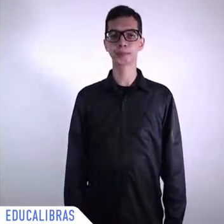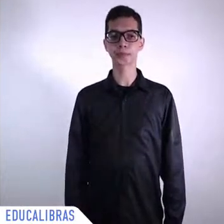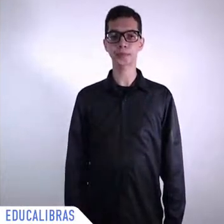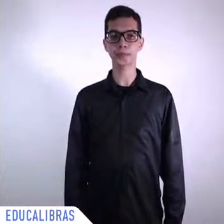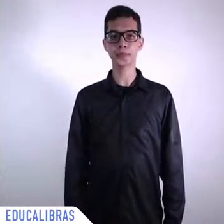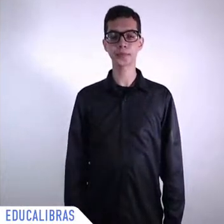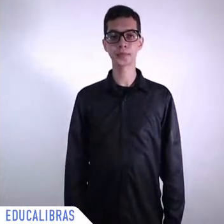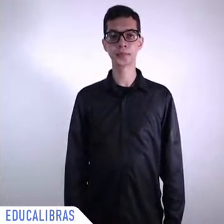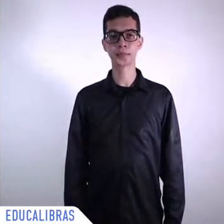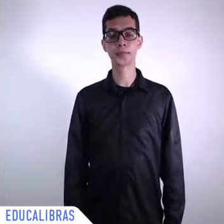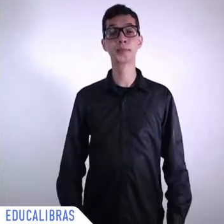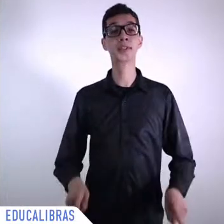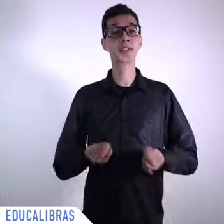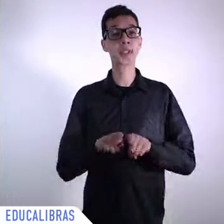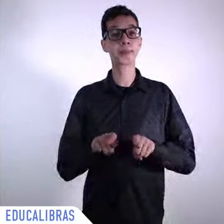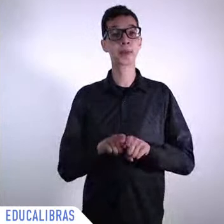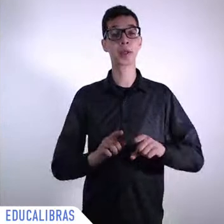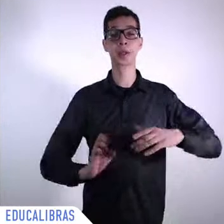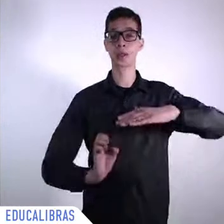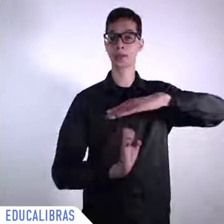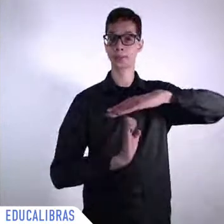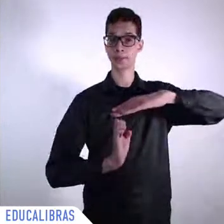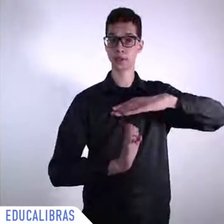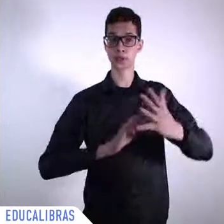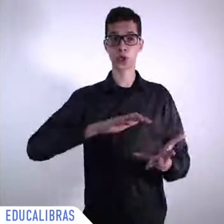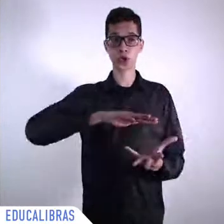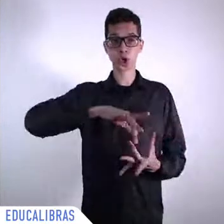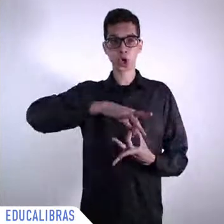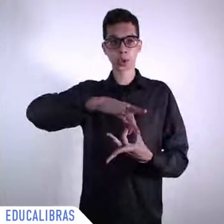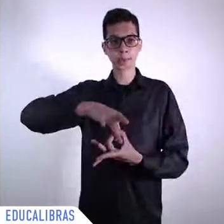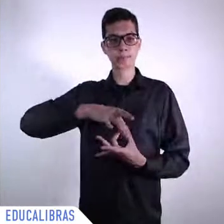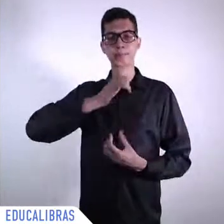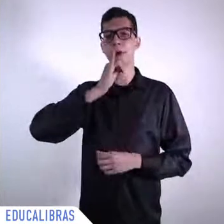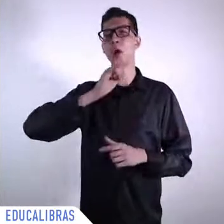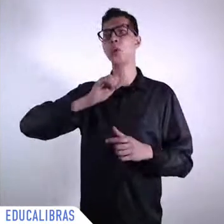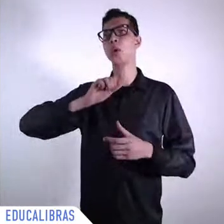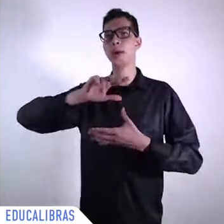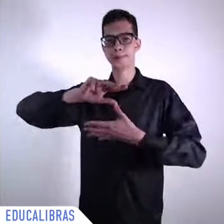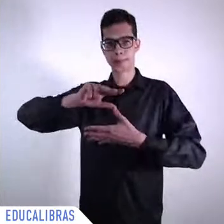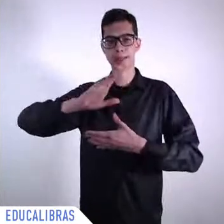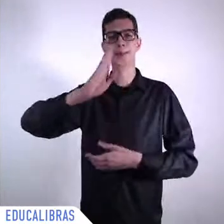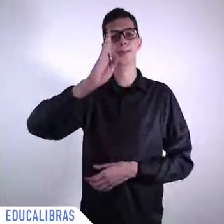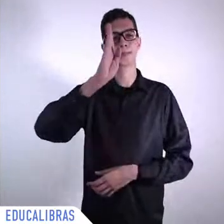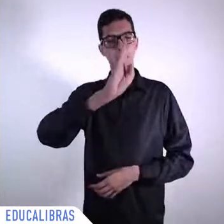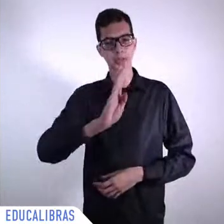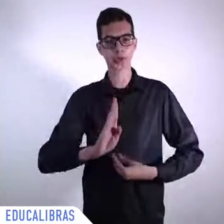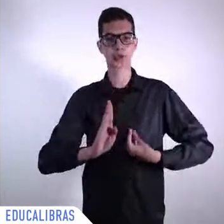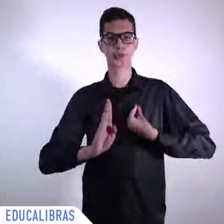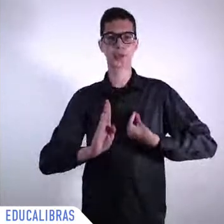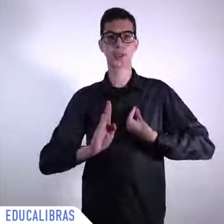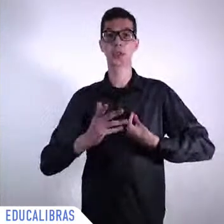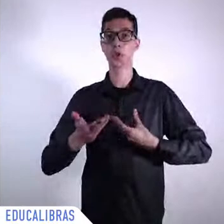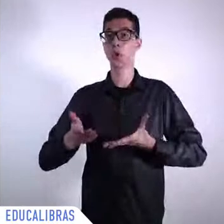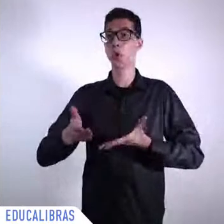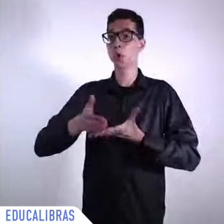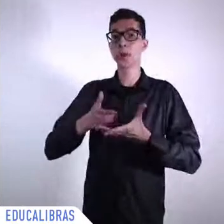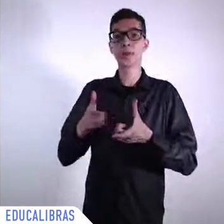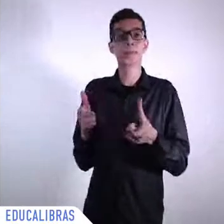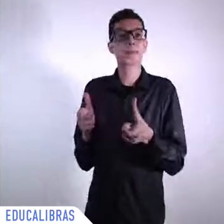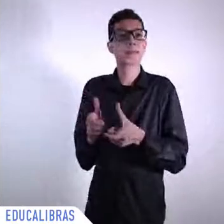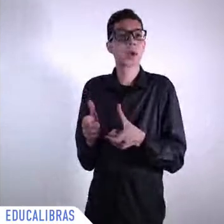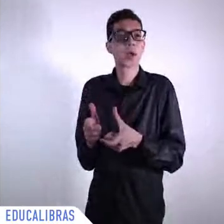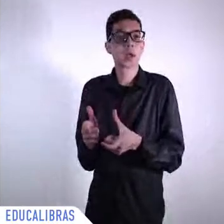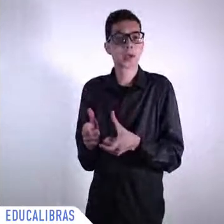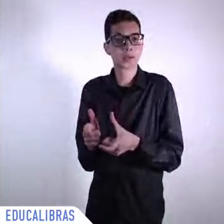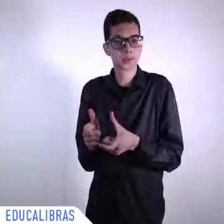of our workers and the great majority is informal workers and then that inequality in